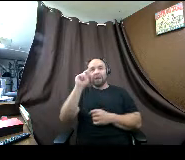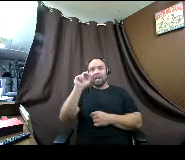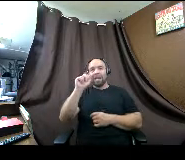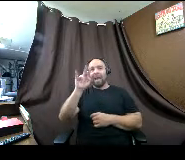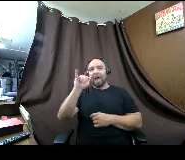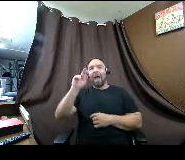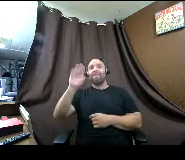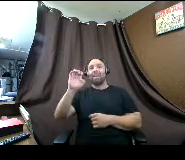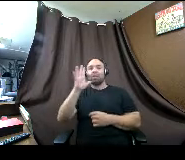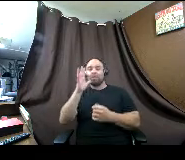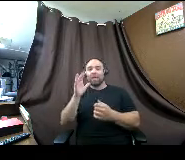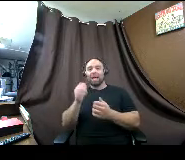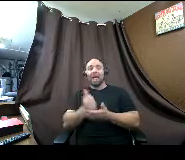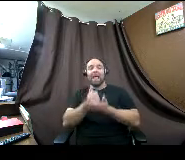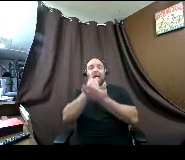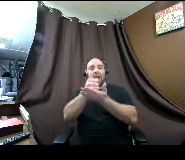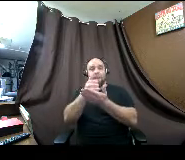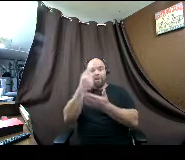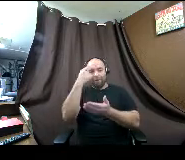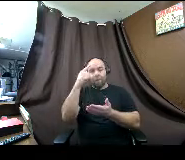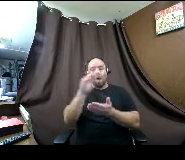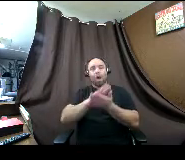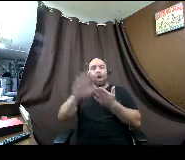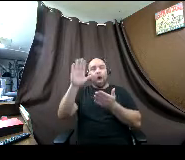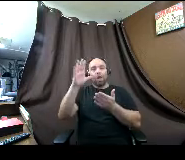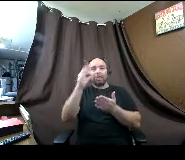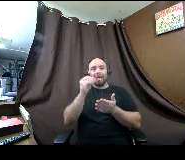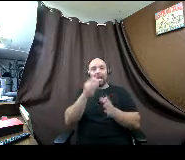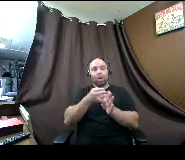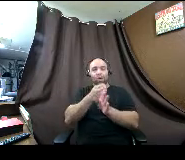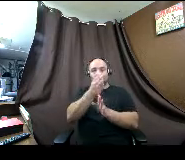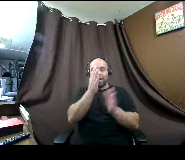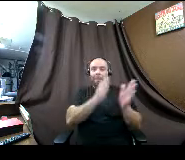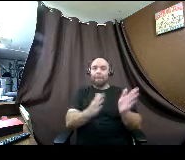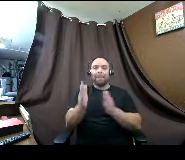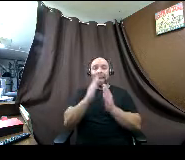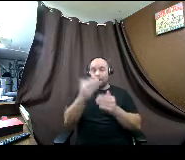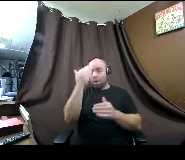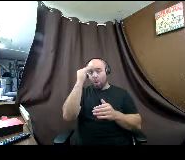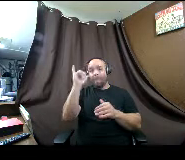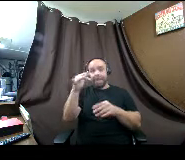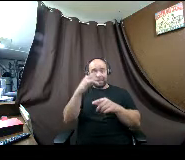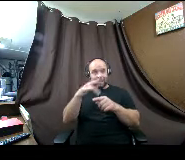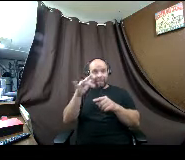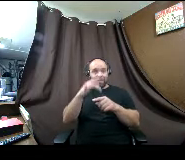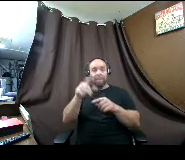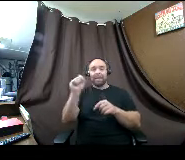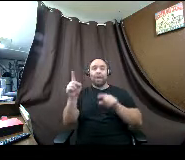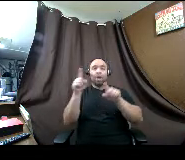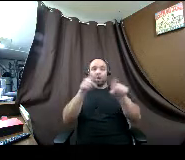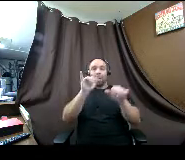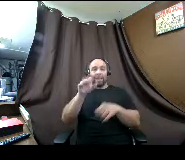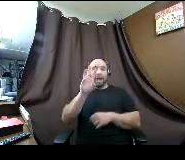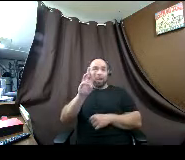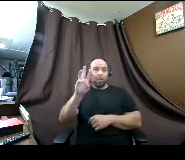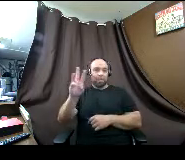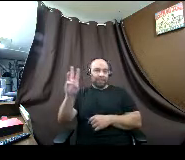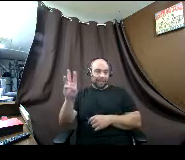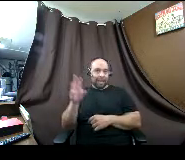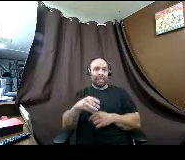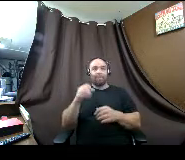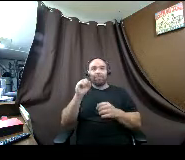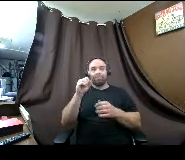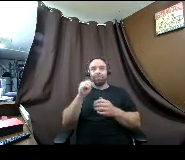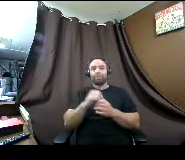college and career planning but do you know that that's available and again you can go to that website listed there to get